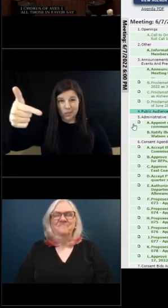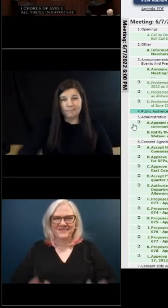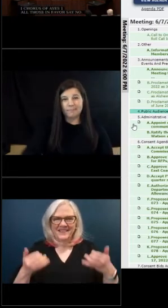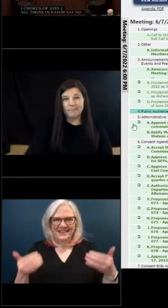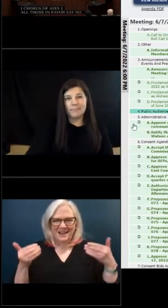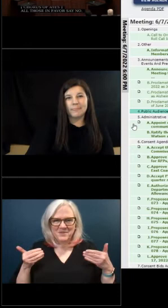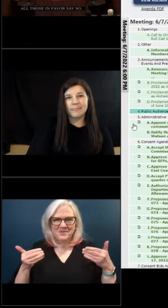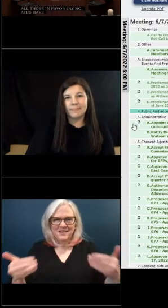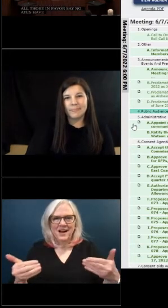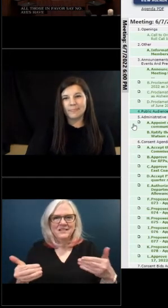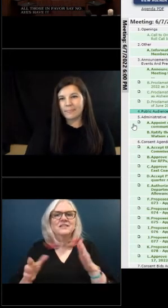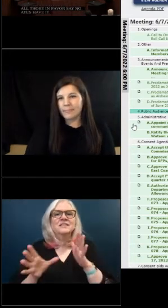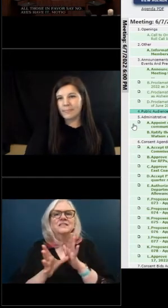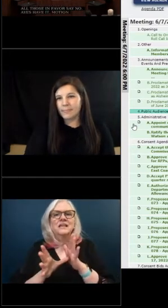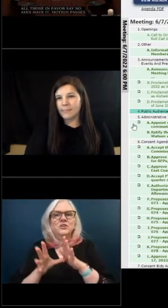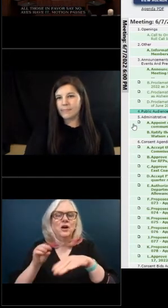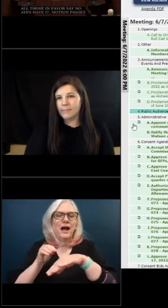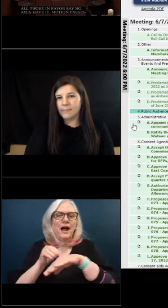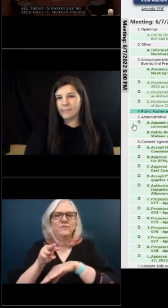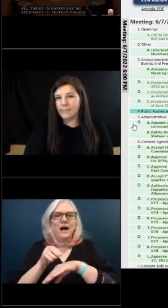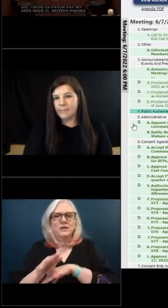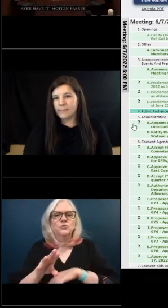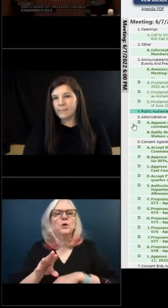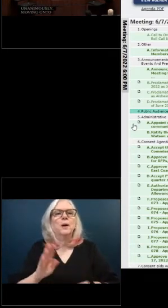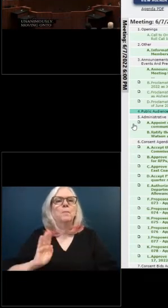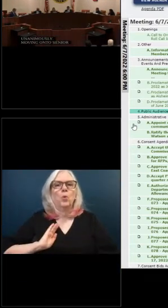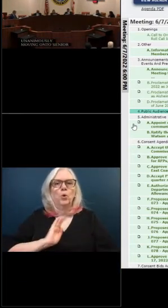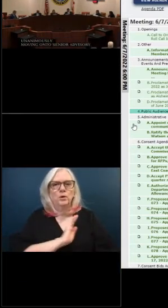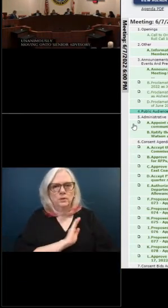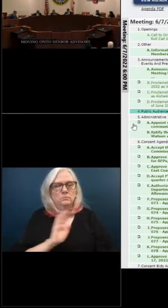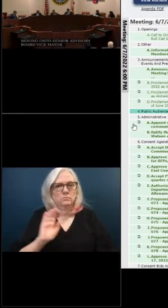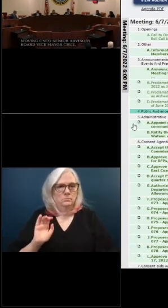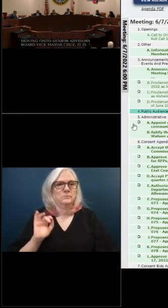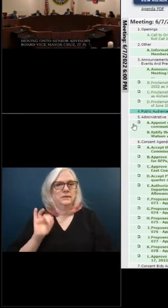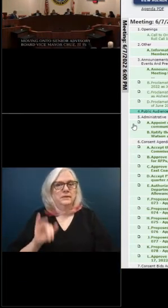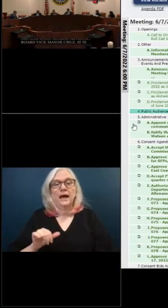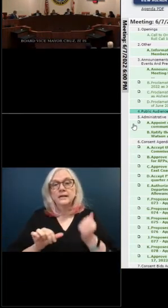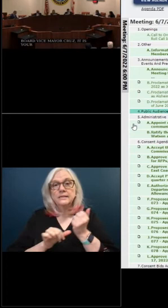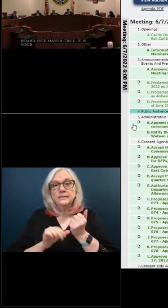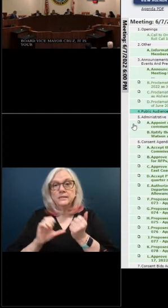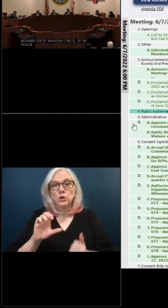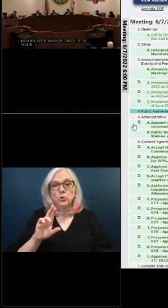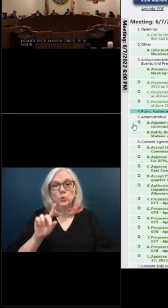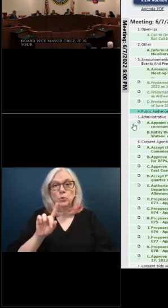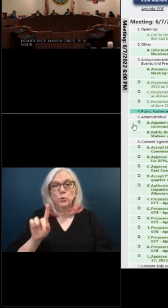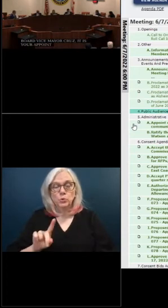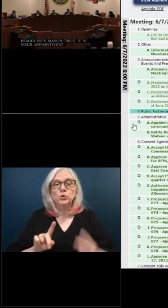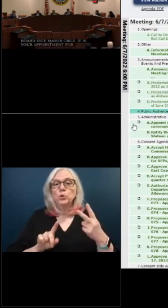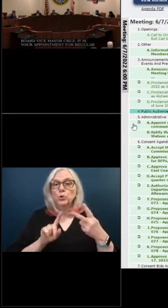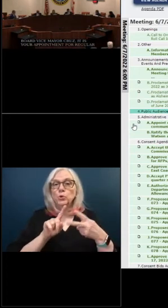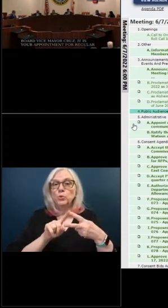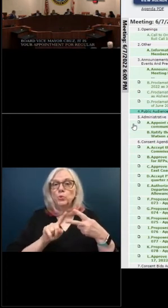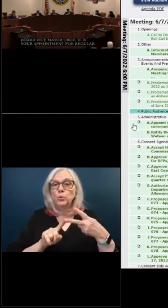vice mayor cruz it is your appointment for a regular board seat we have two applicants uh danny farrell and ann